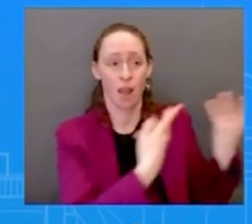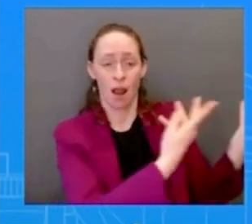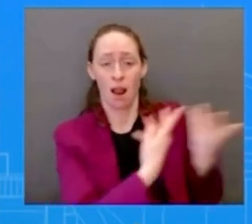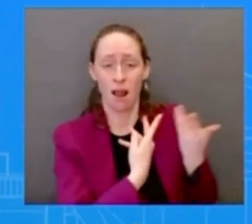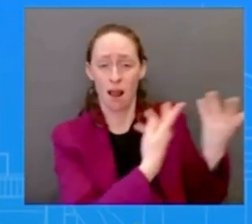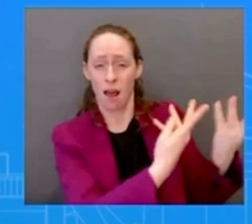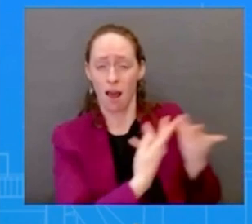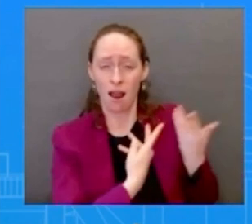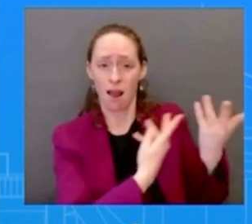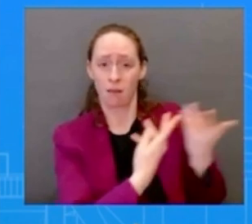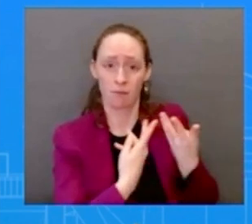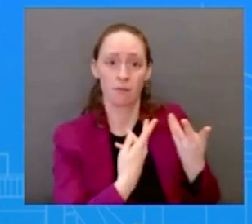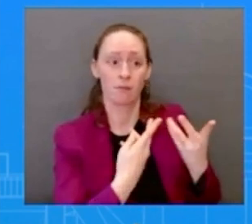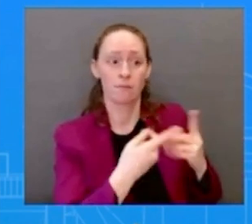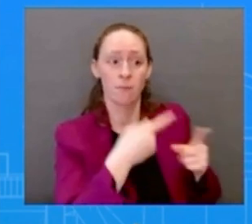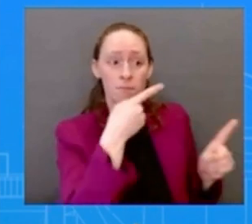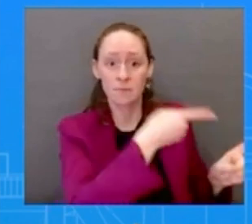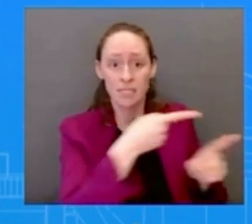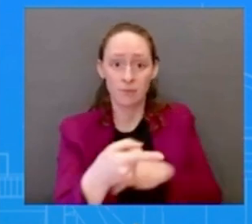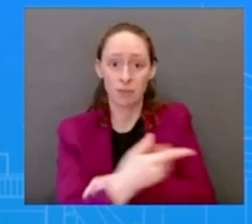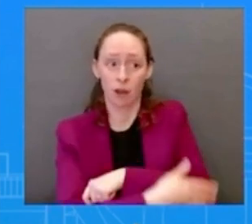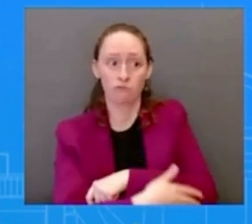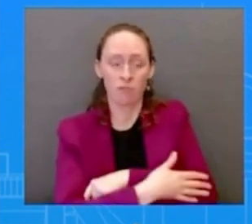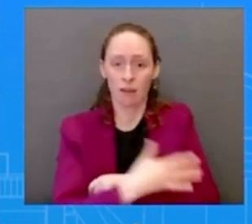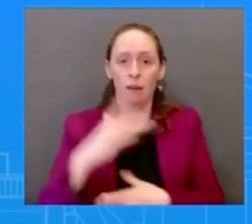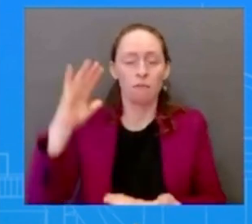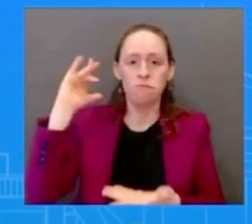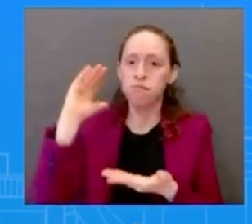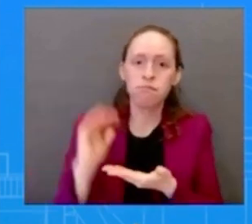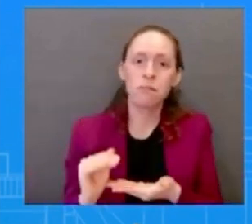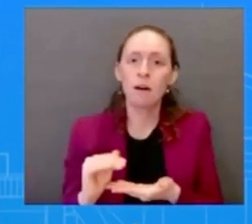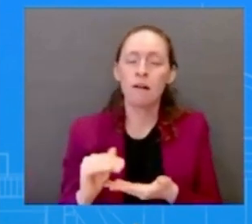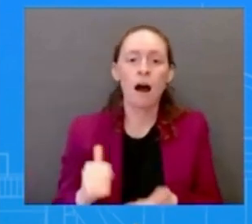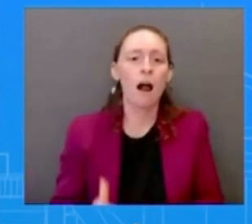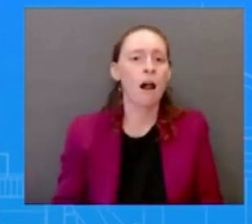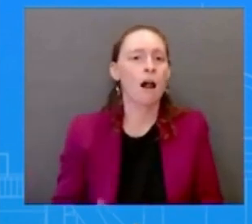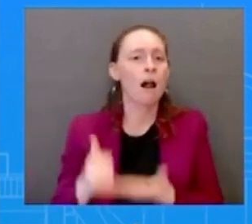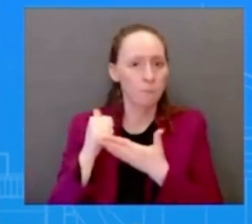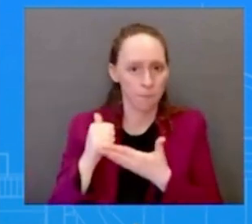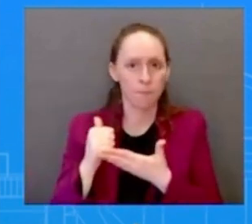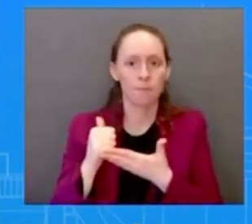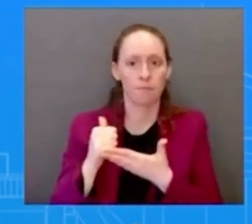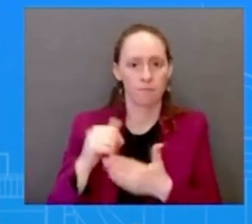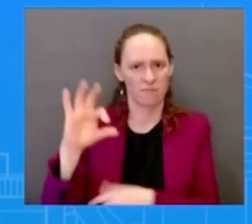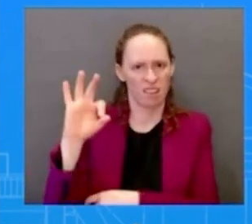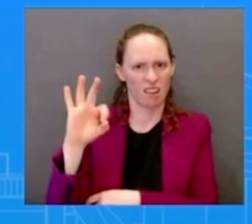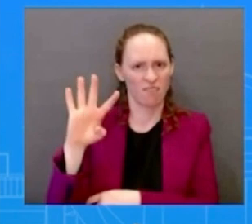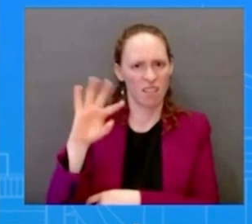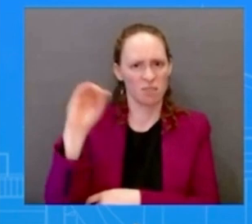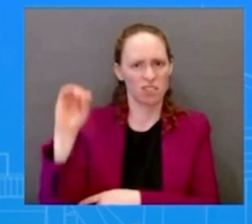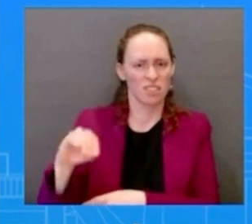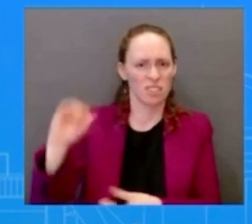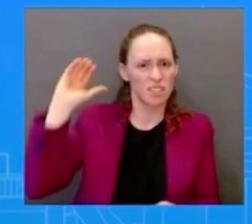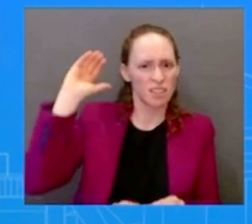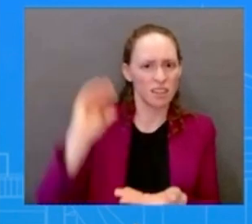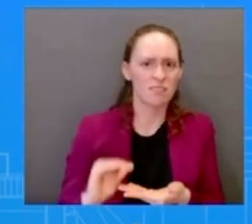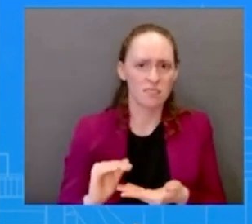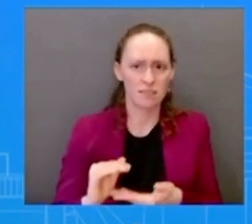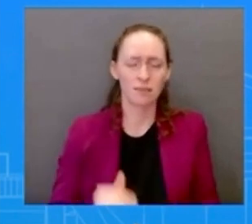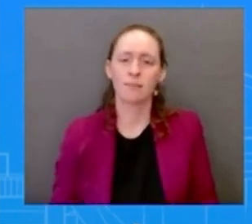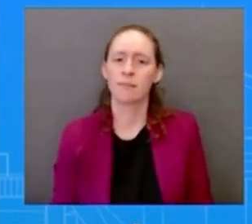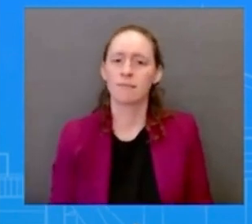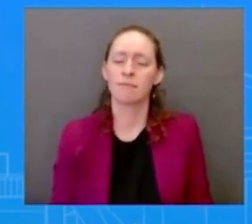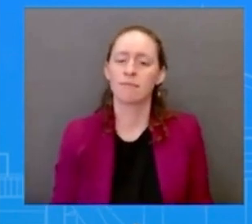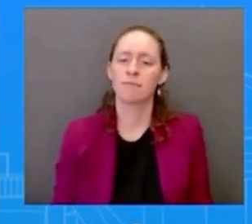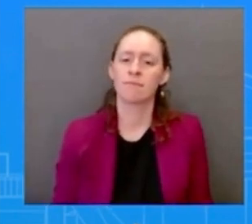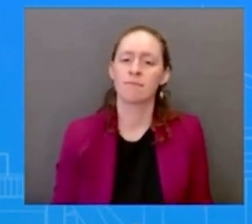this is a this is a program that the president was able to to utilize because of the tools that he had in front of him remember congress is